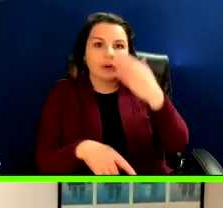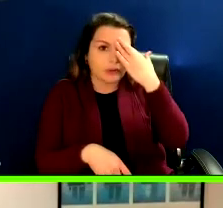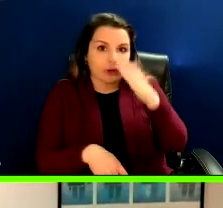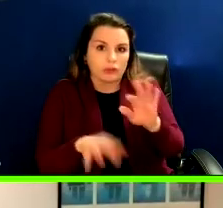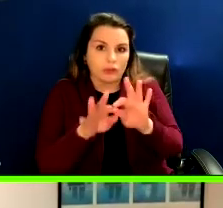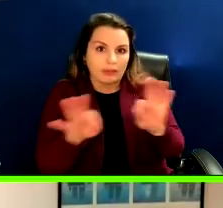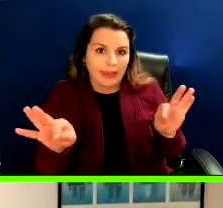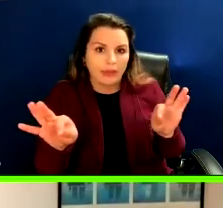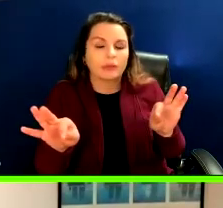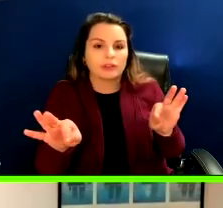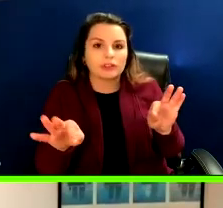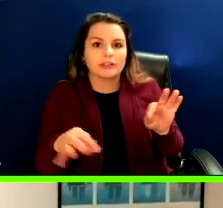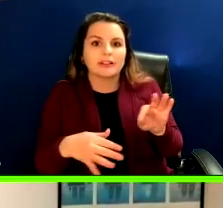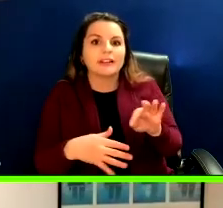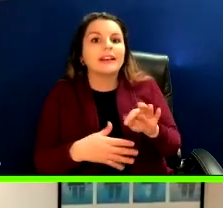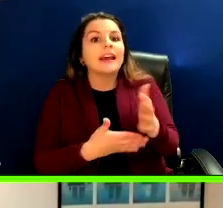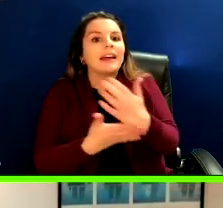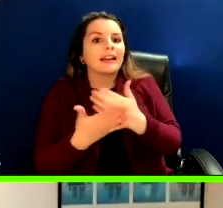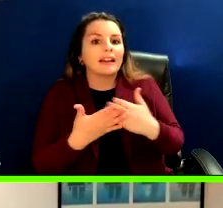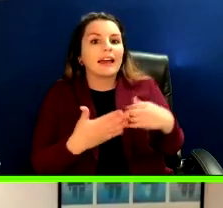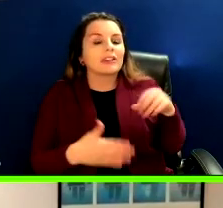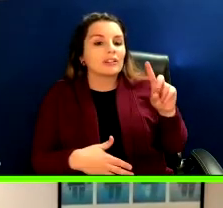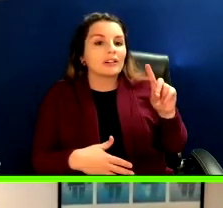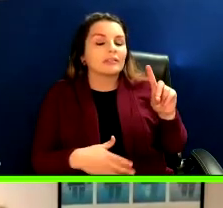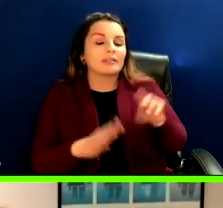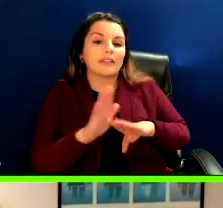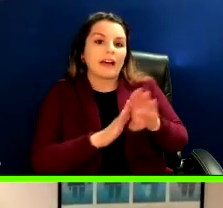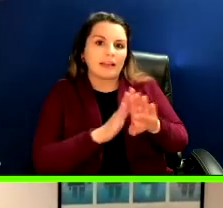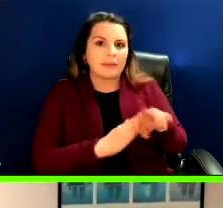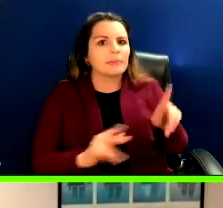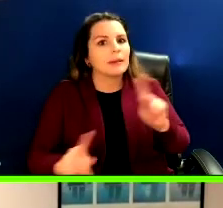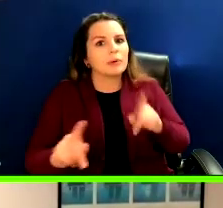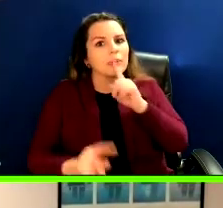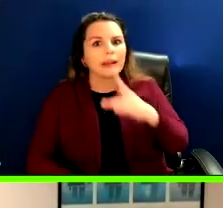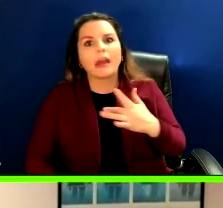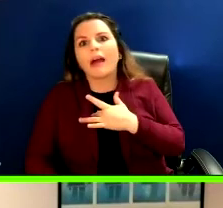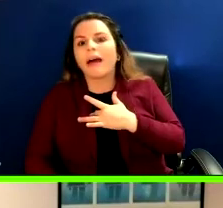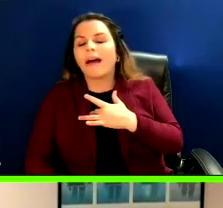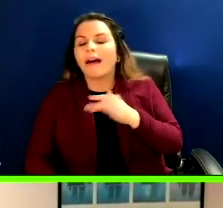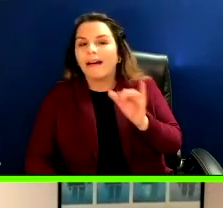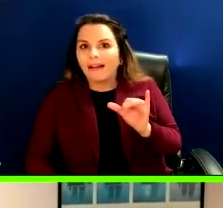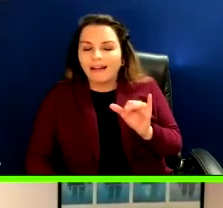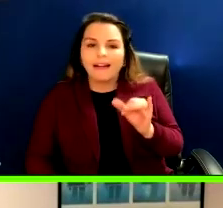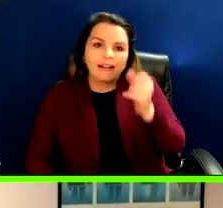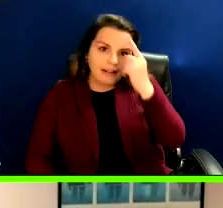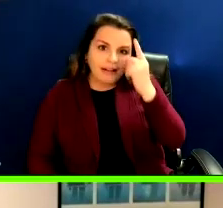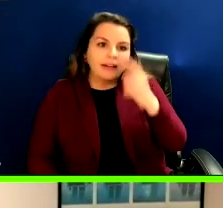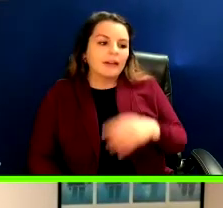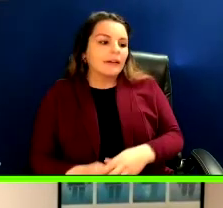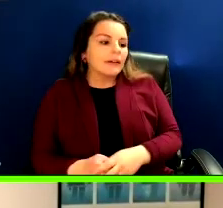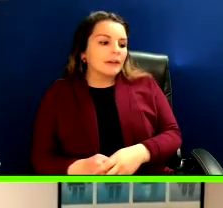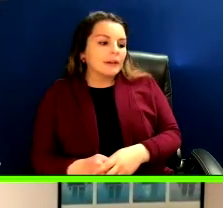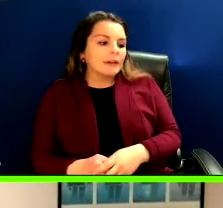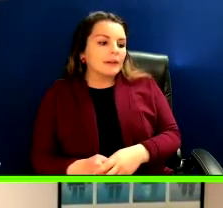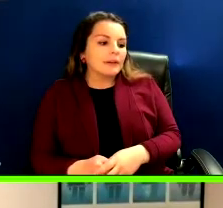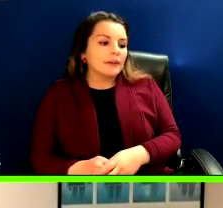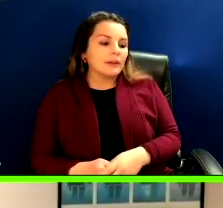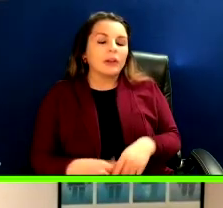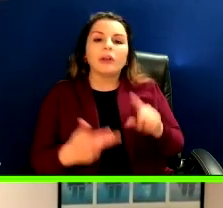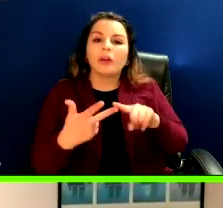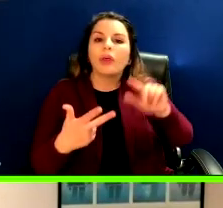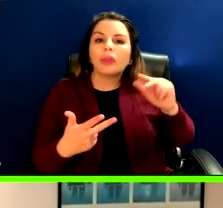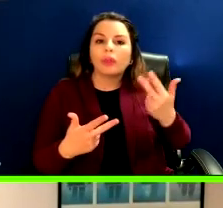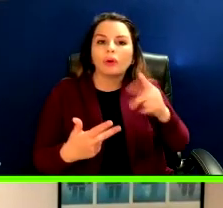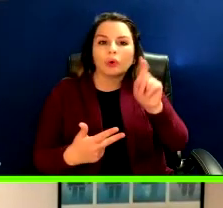including collection development, is really resonating with a lot of people that are listening here right now. I have a third